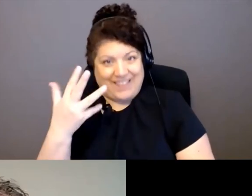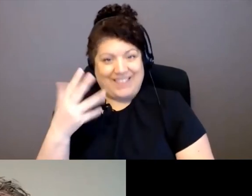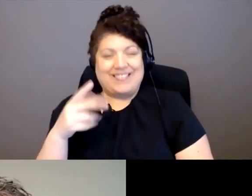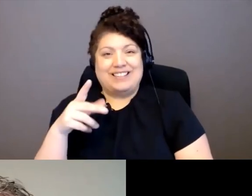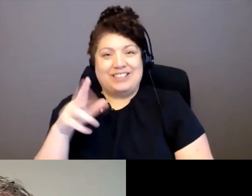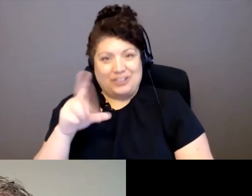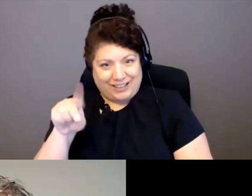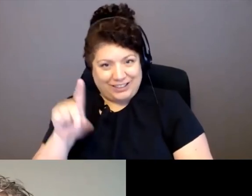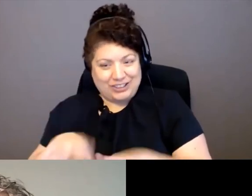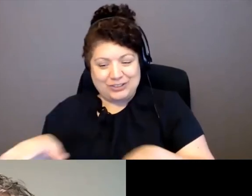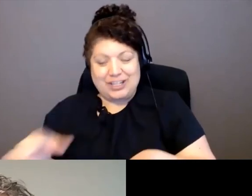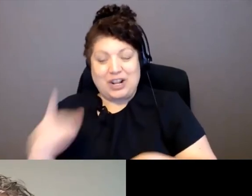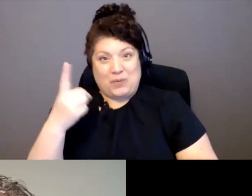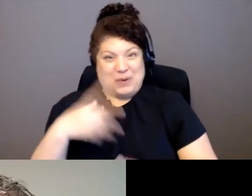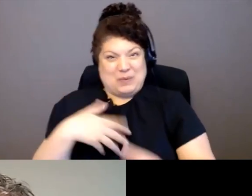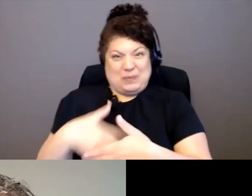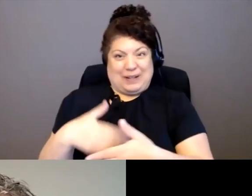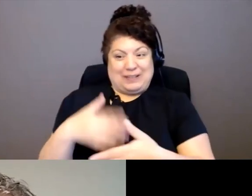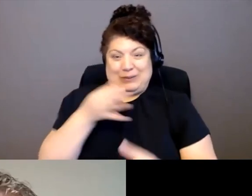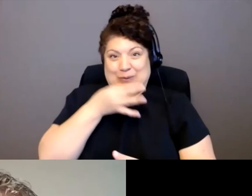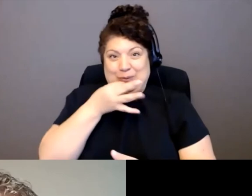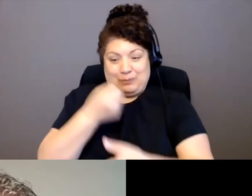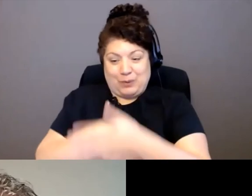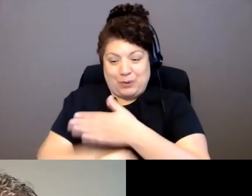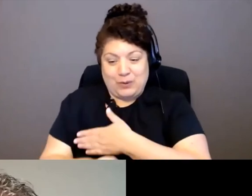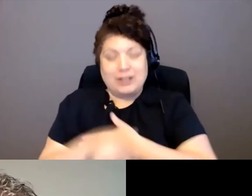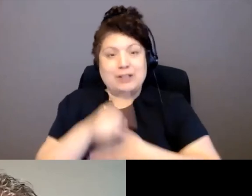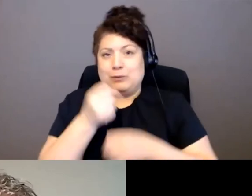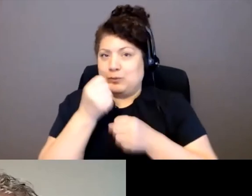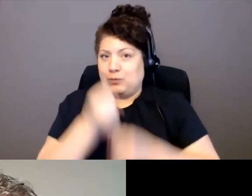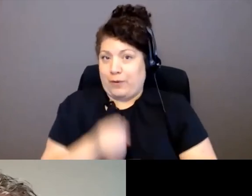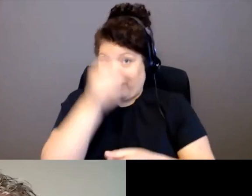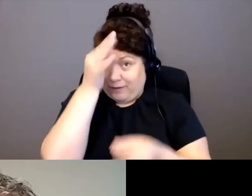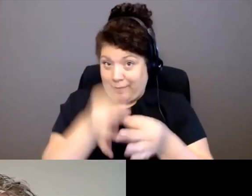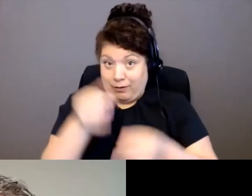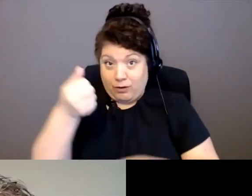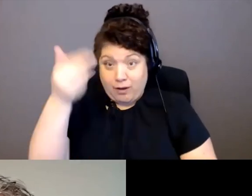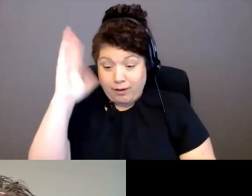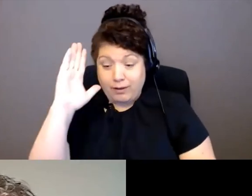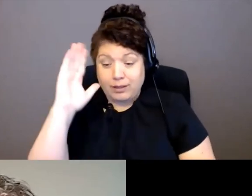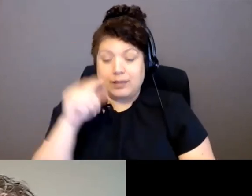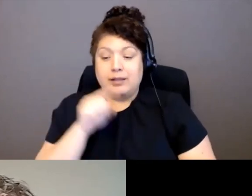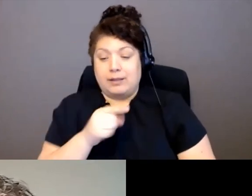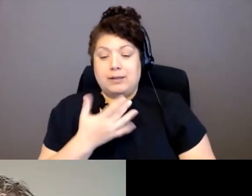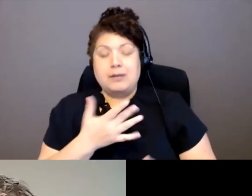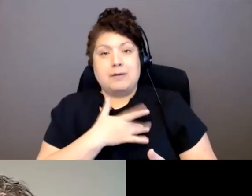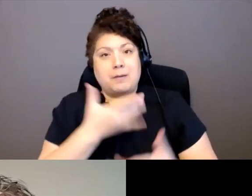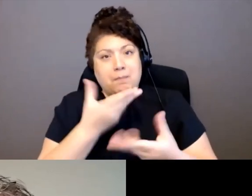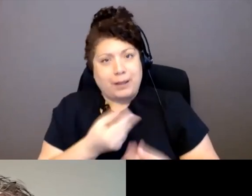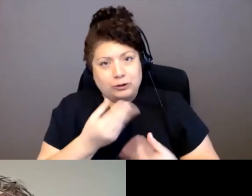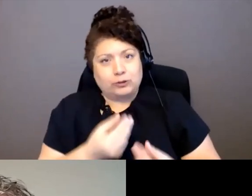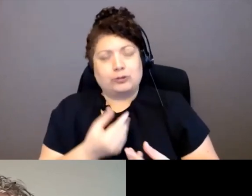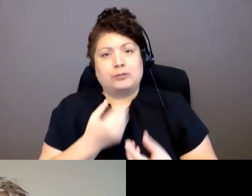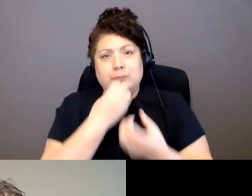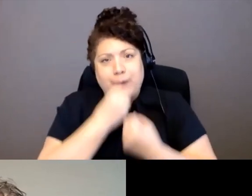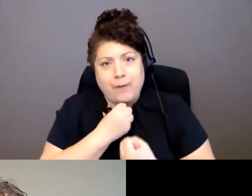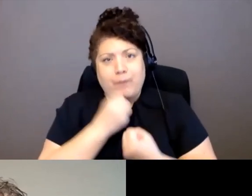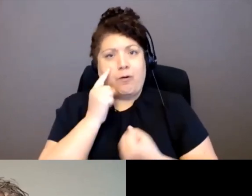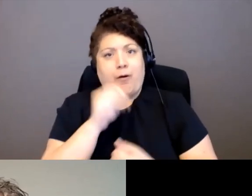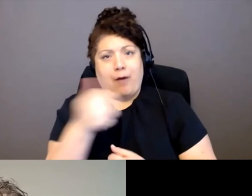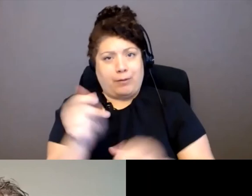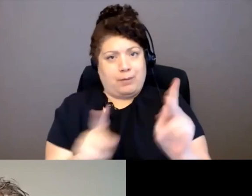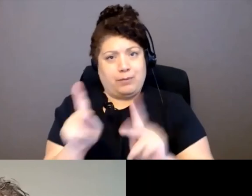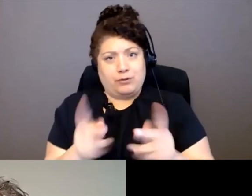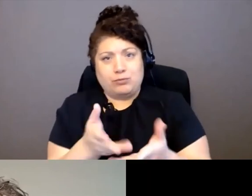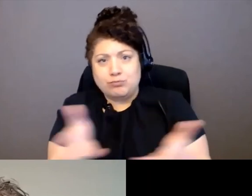faith believer in our Creator God, with significant compassion and care for giving to others. She has worked for the North End